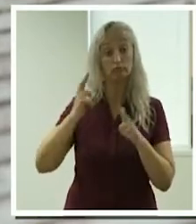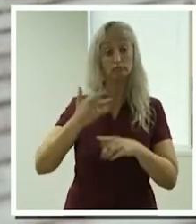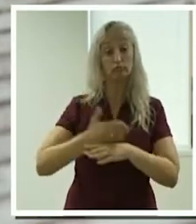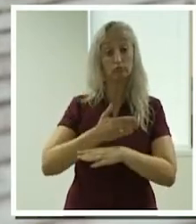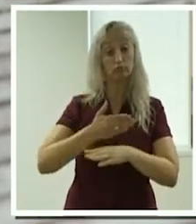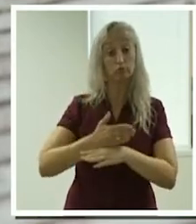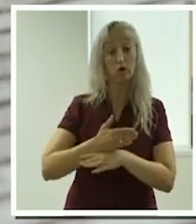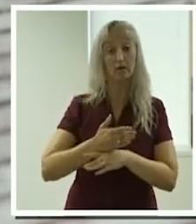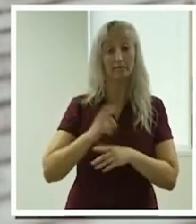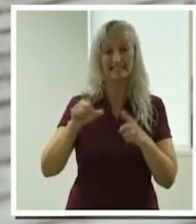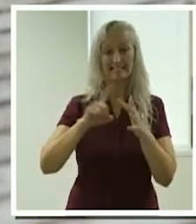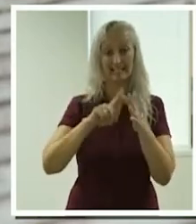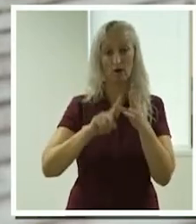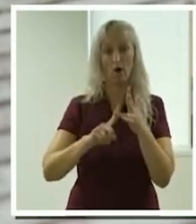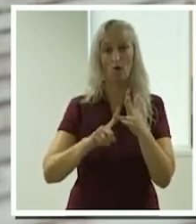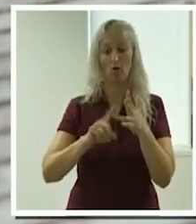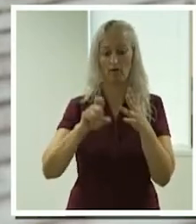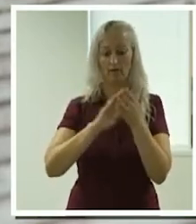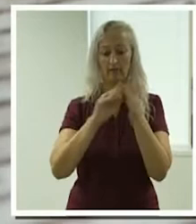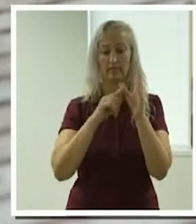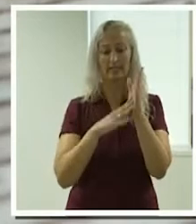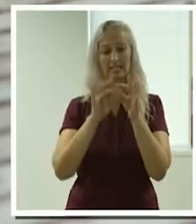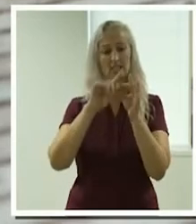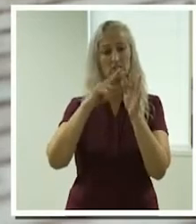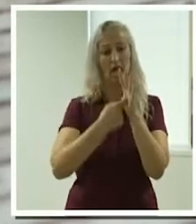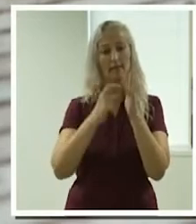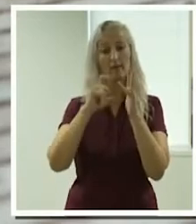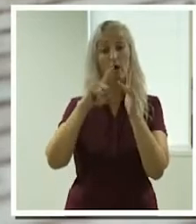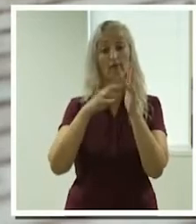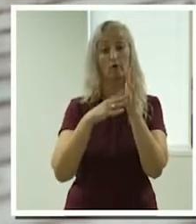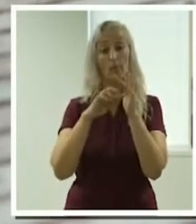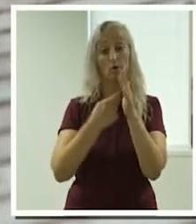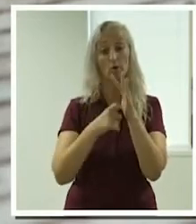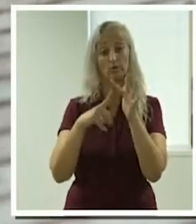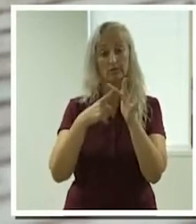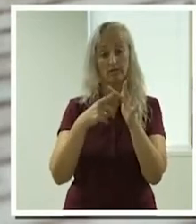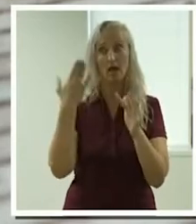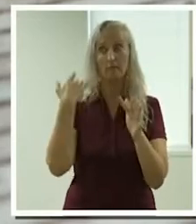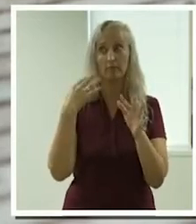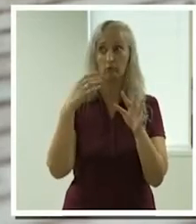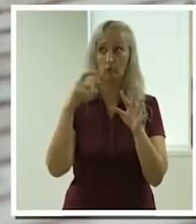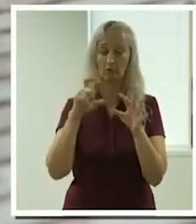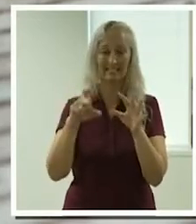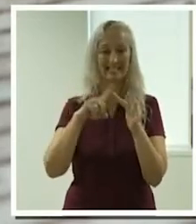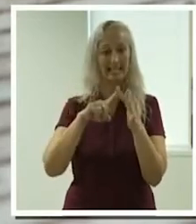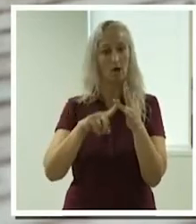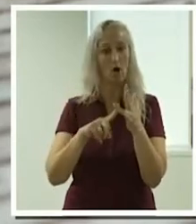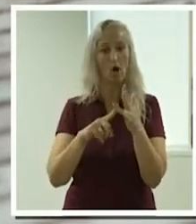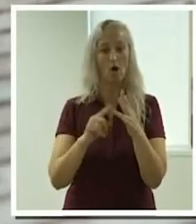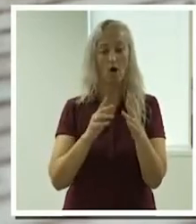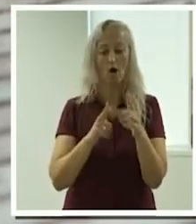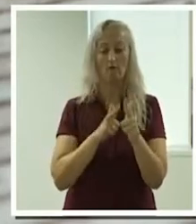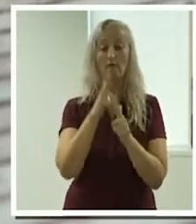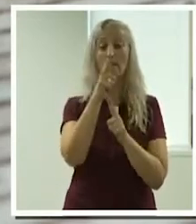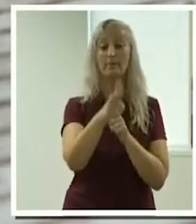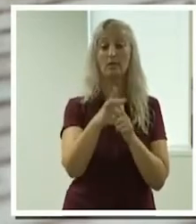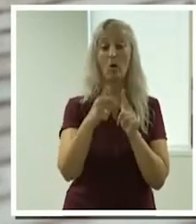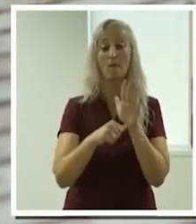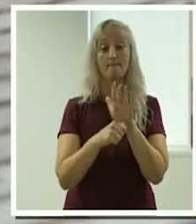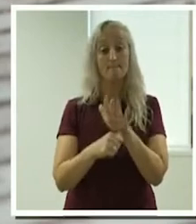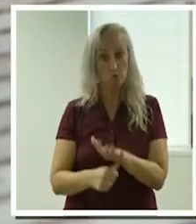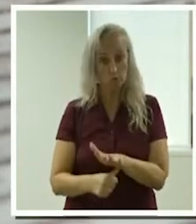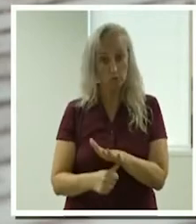of Commerce and Industry, being CEO of Beyond Blue, where she's now the deputy chair, being the former ACT chief minister